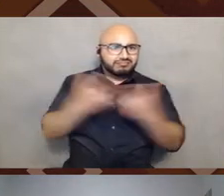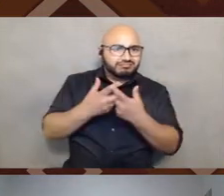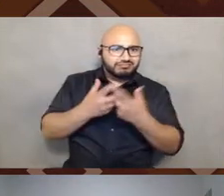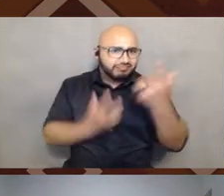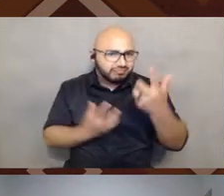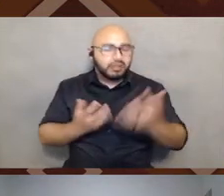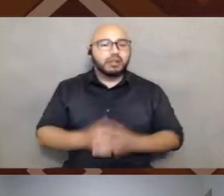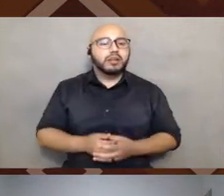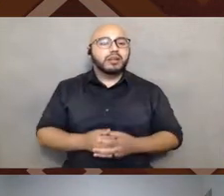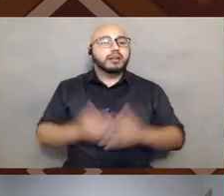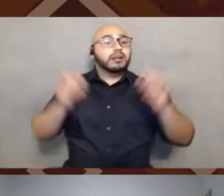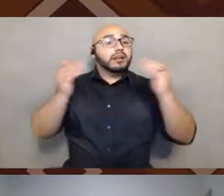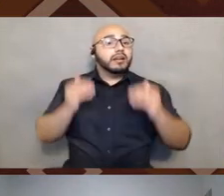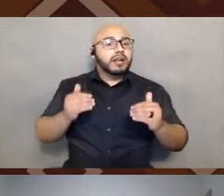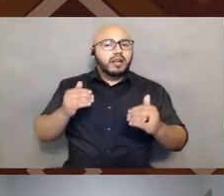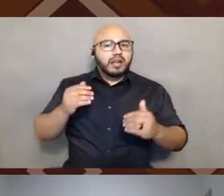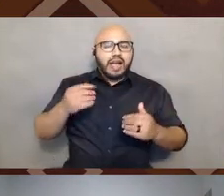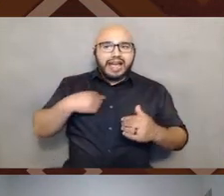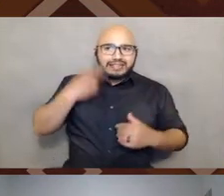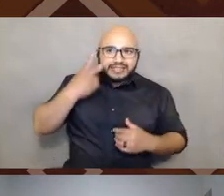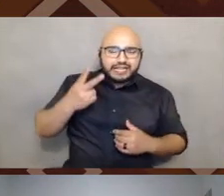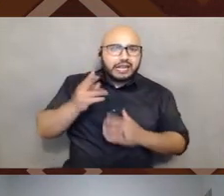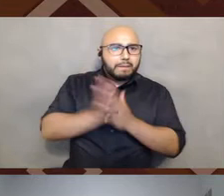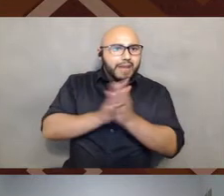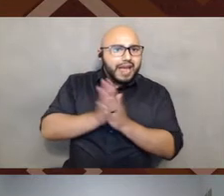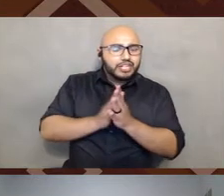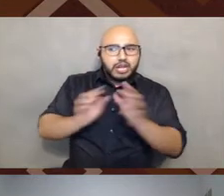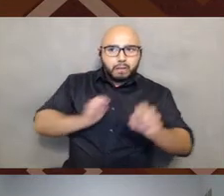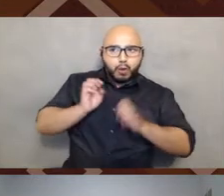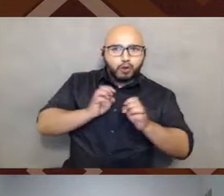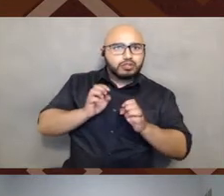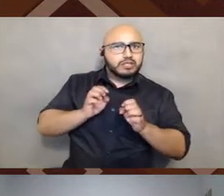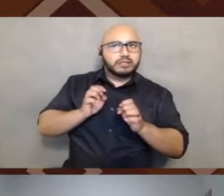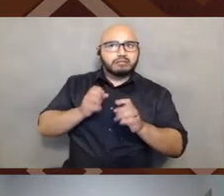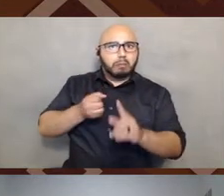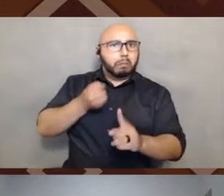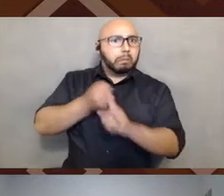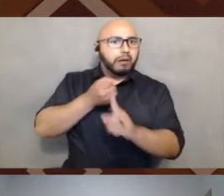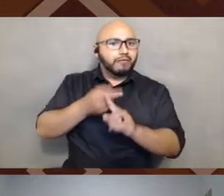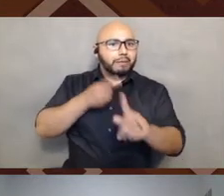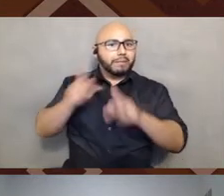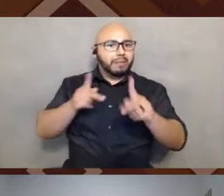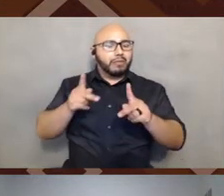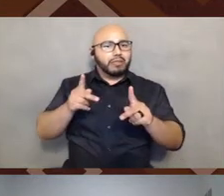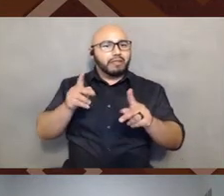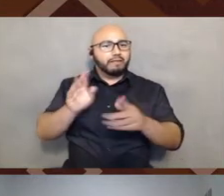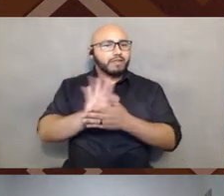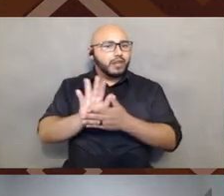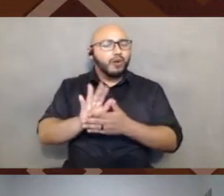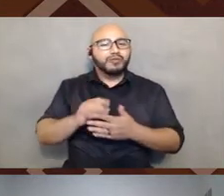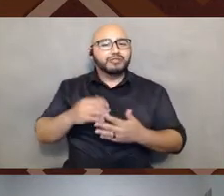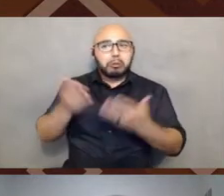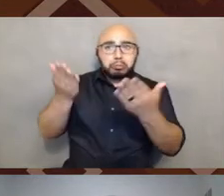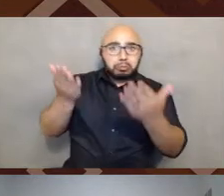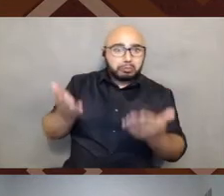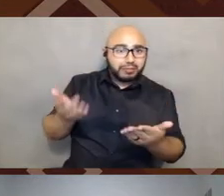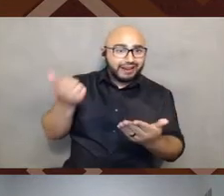emotion kind of evoked in this video, right? By folks. I'll let those sit there and see if we have any thoughts.